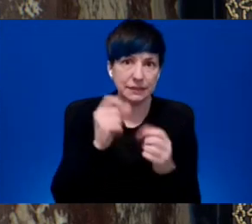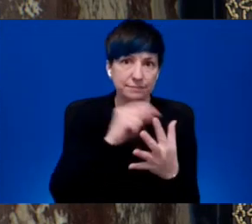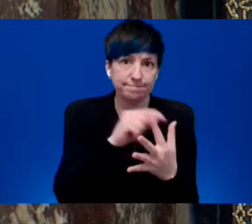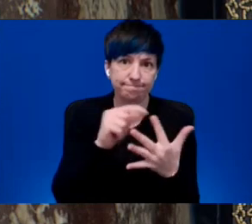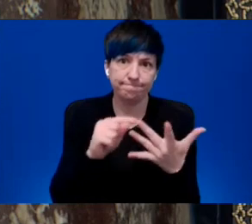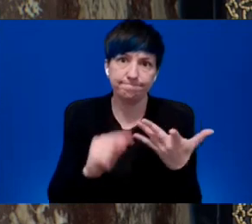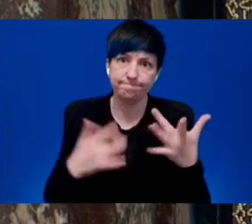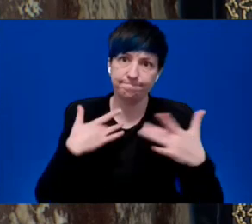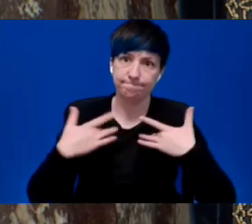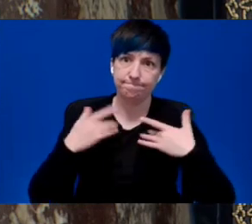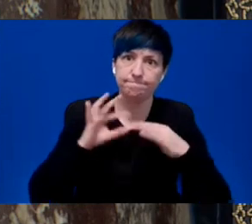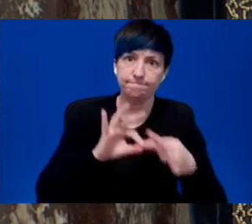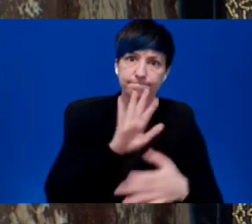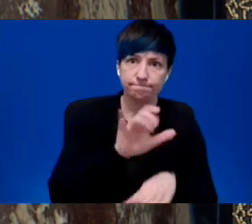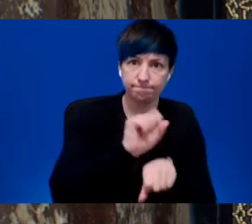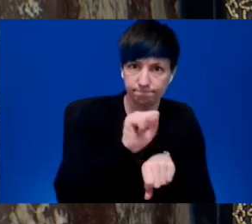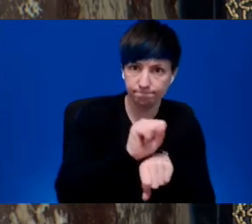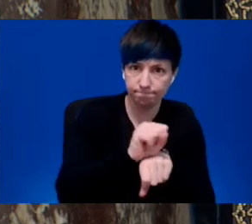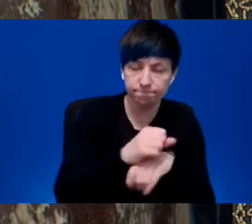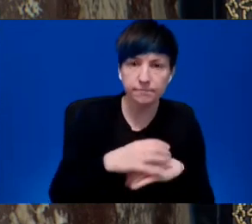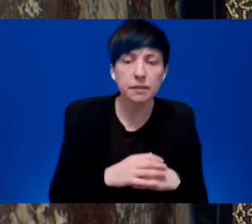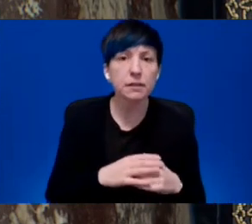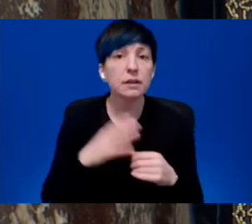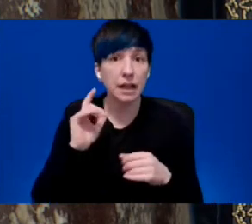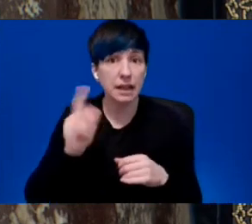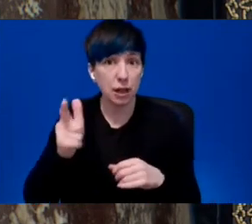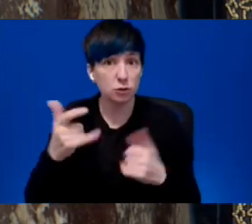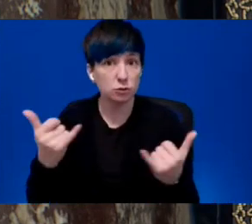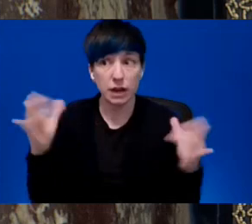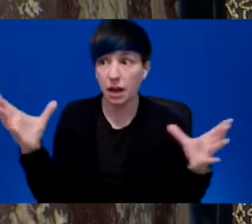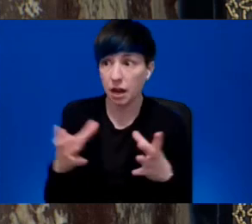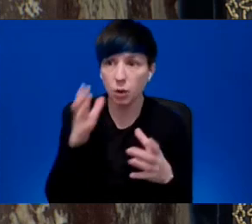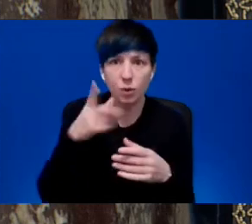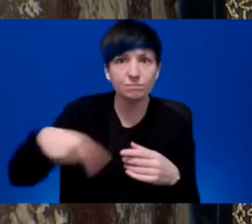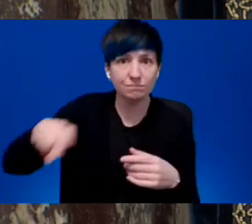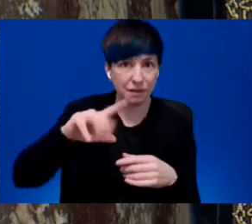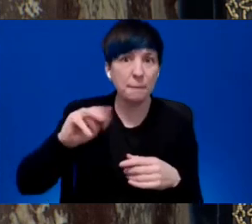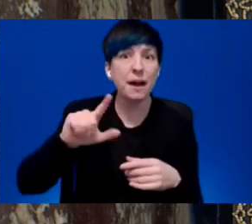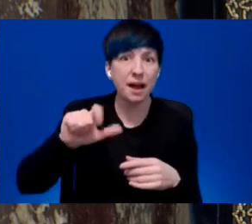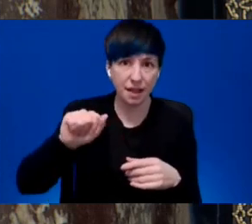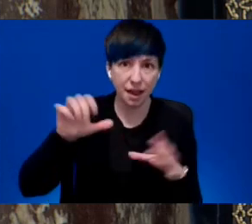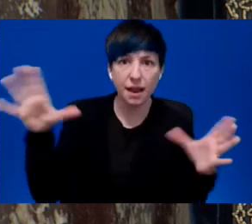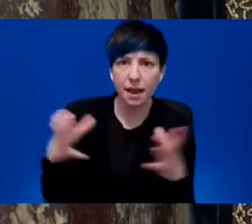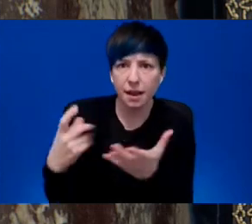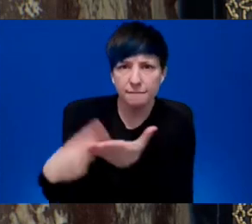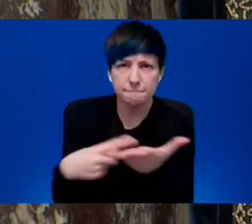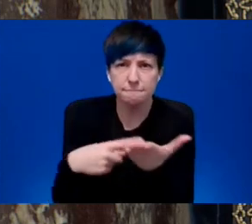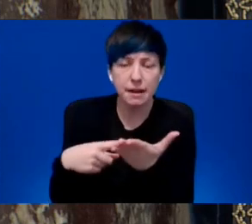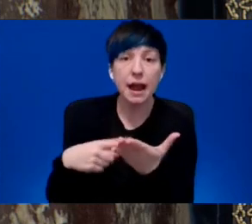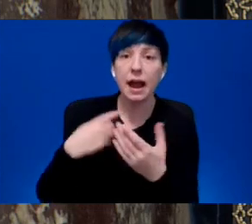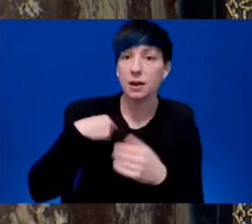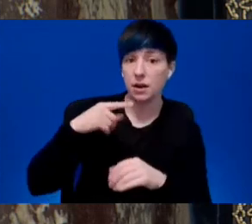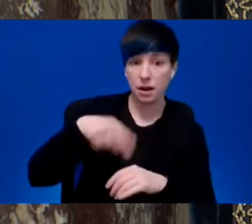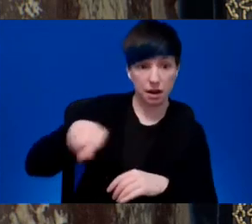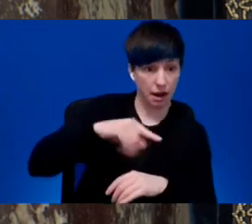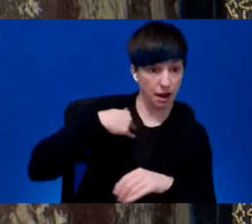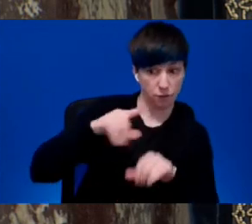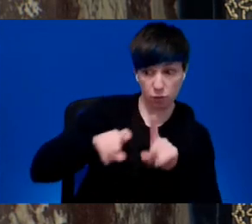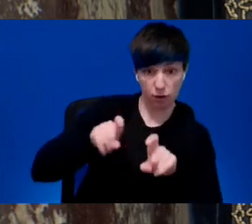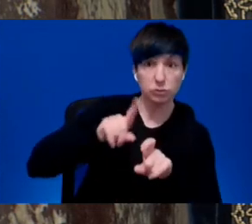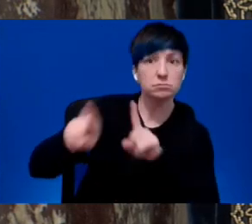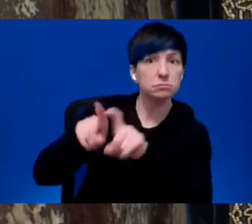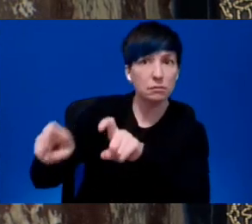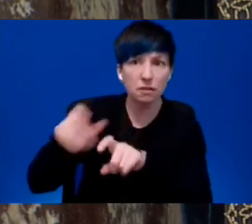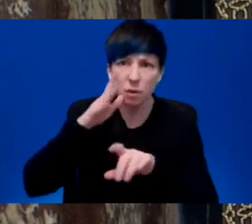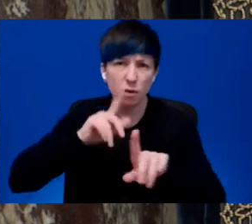Later today, they'll be meeting with most of us to provide us with greater detail and answer any questions that you may have. A